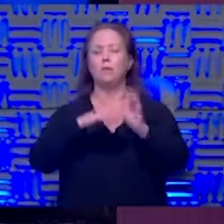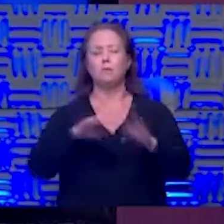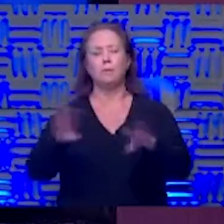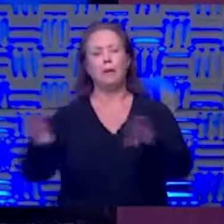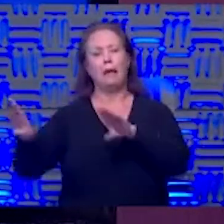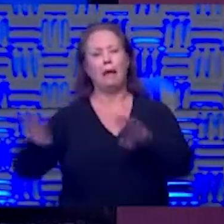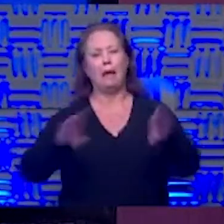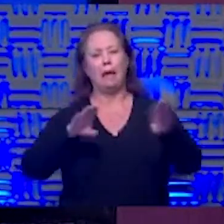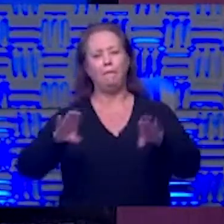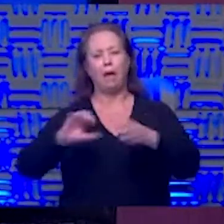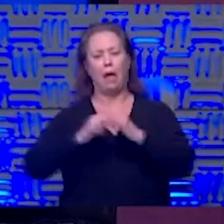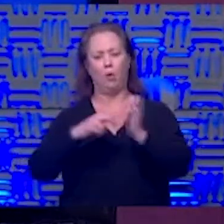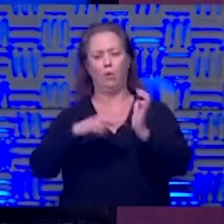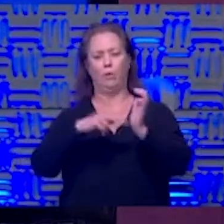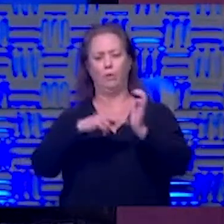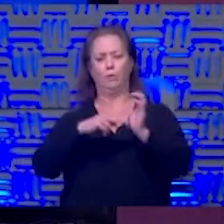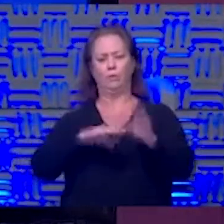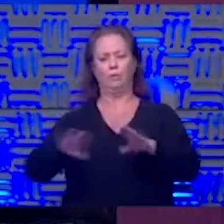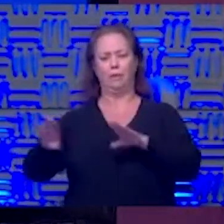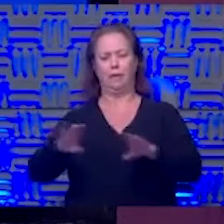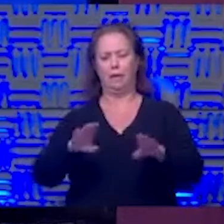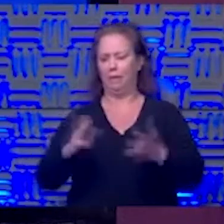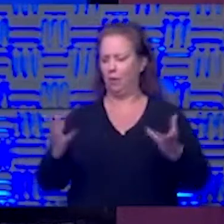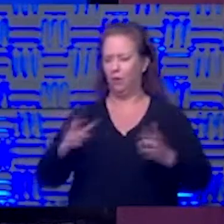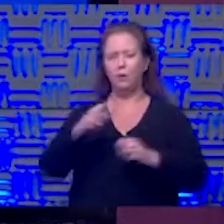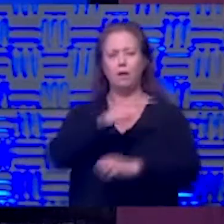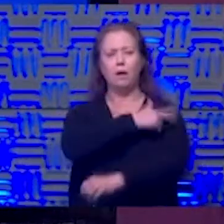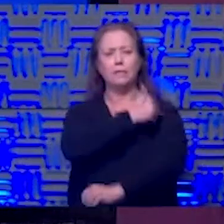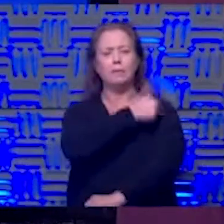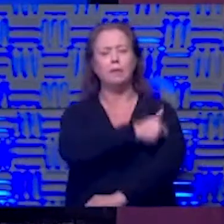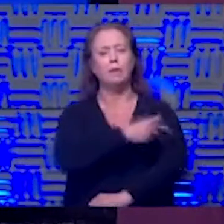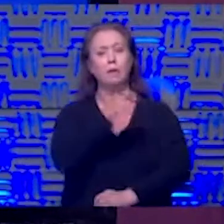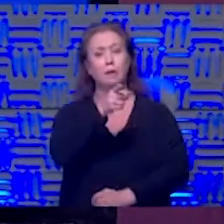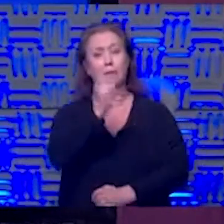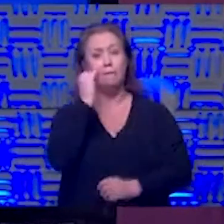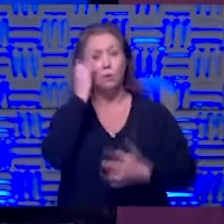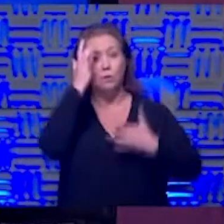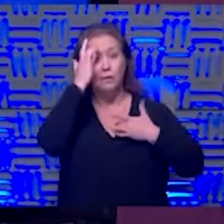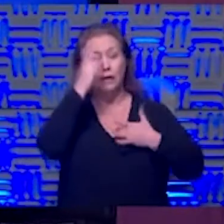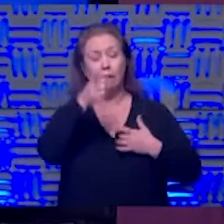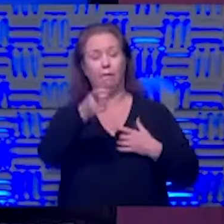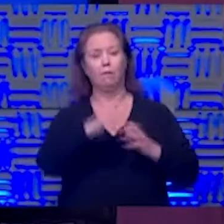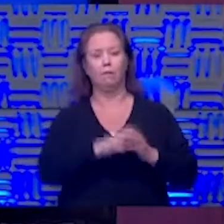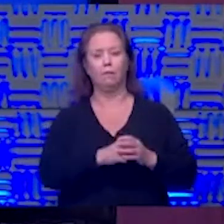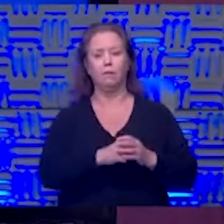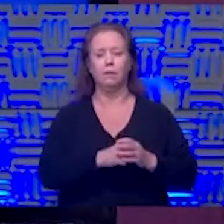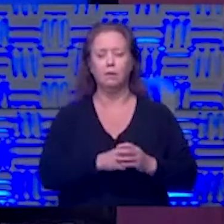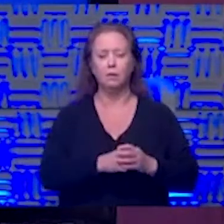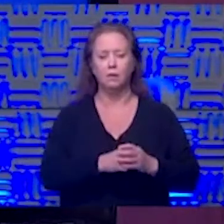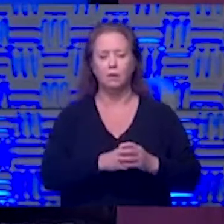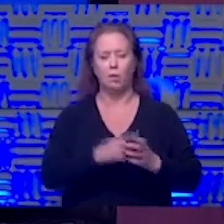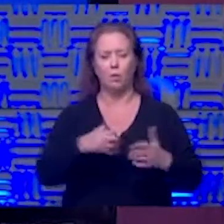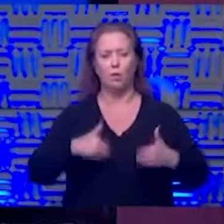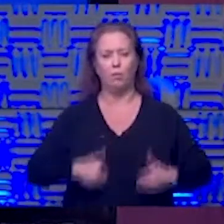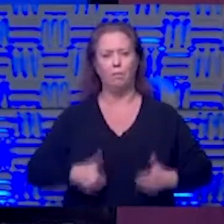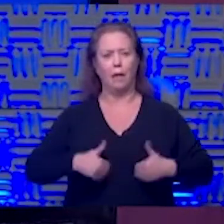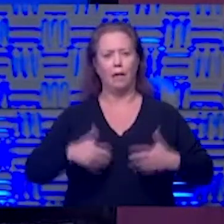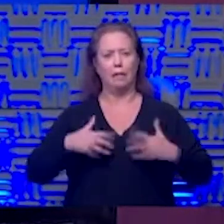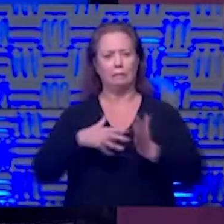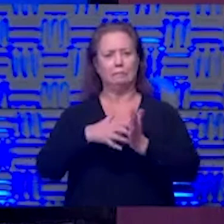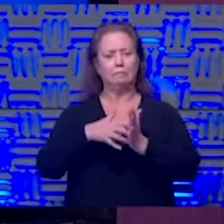how do nurses act how do we do that when we're here in the hospital when you're sick or when you're compromised by